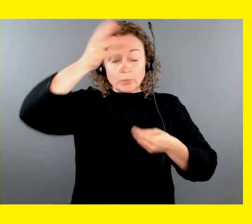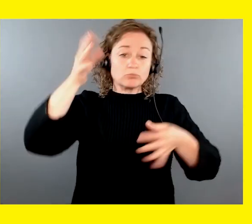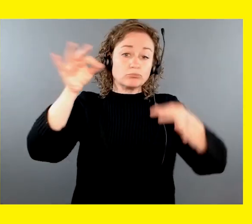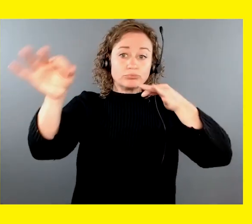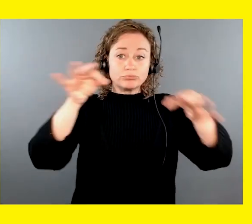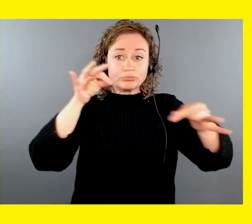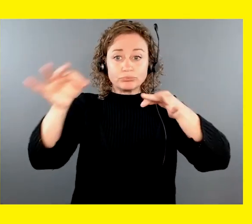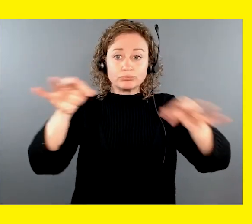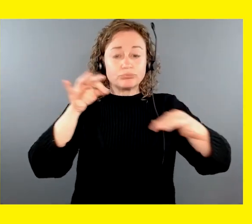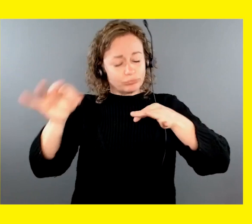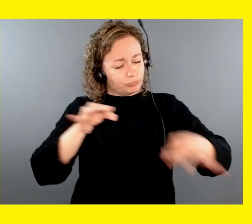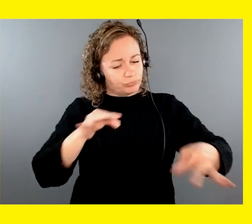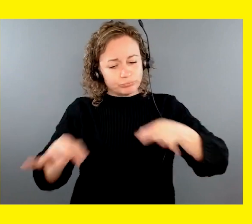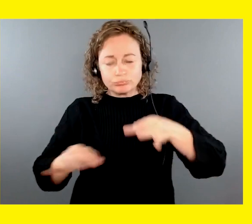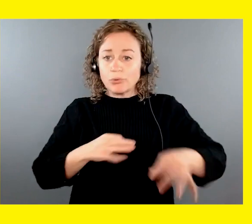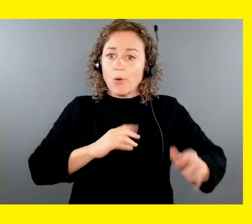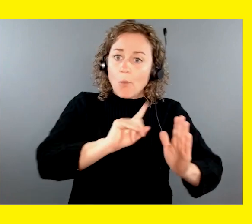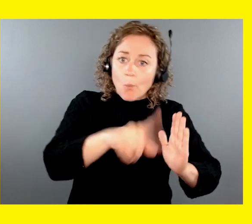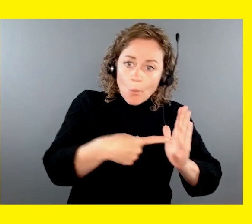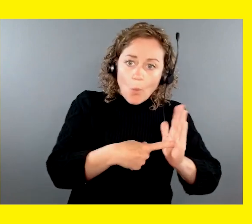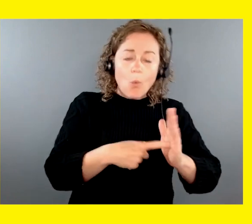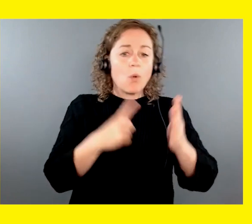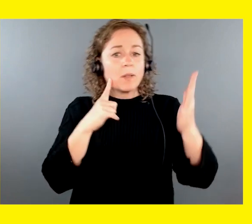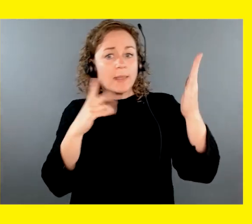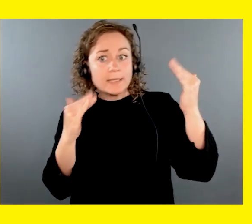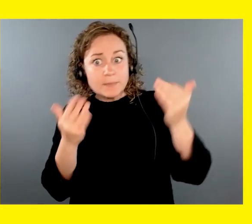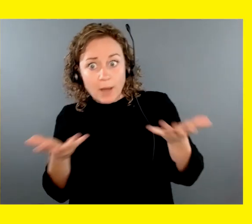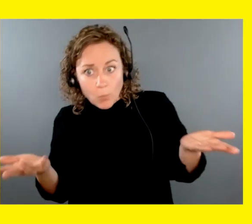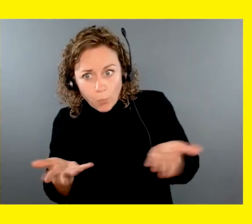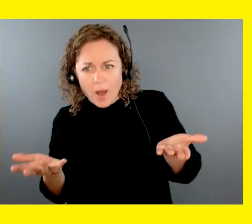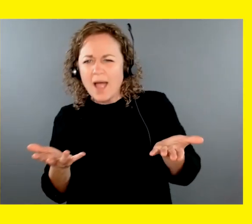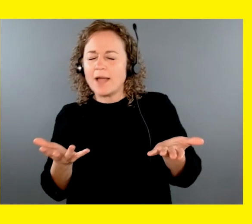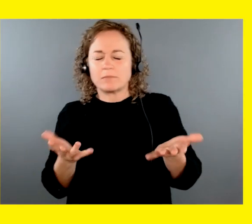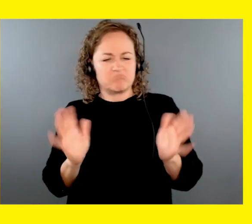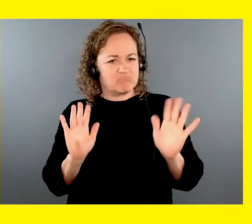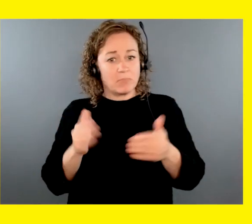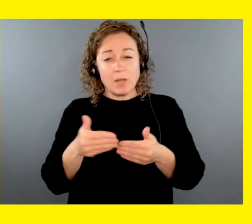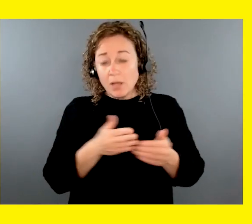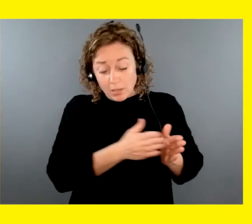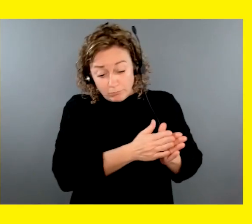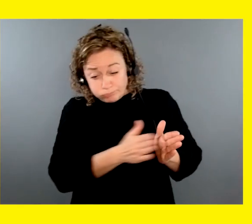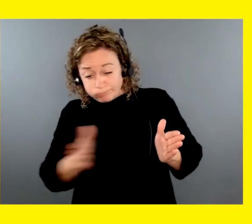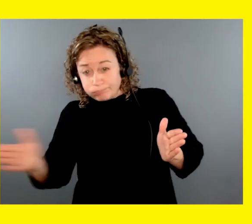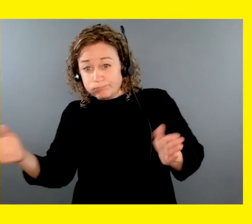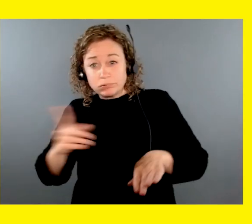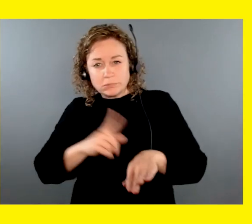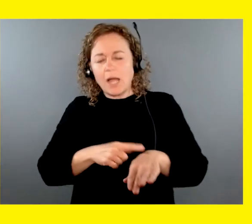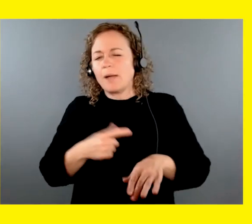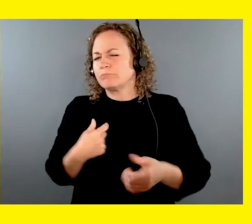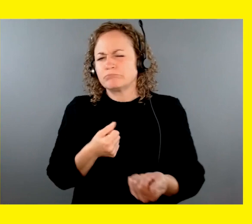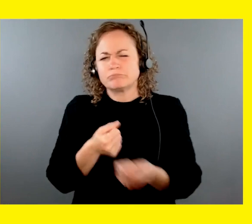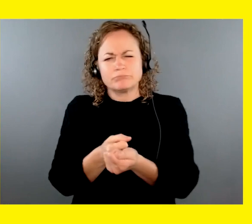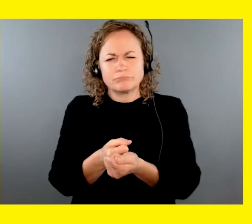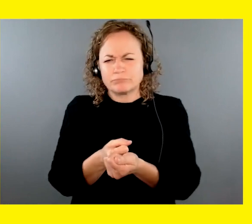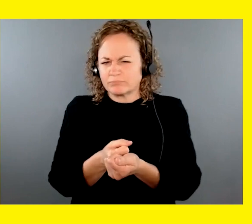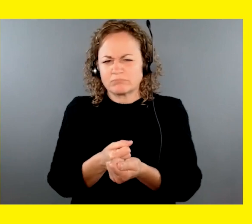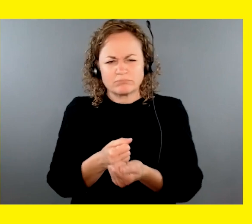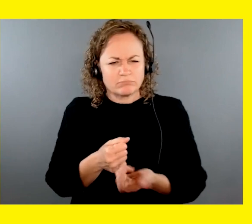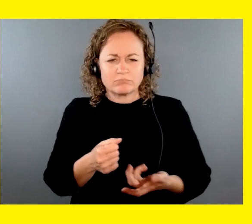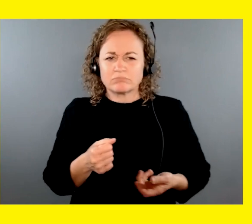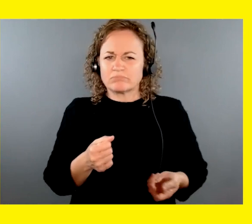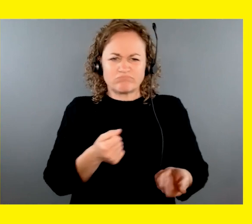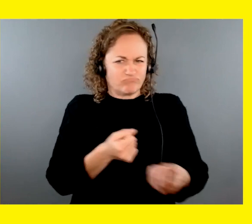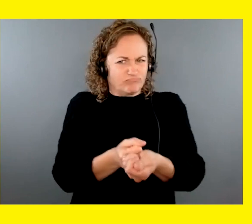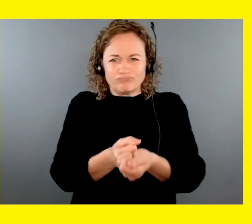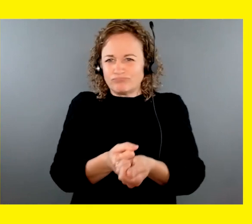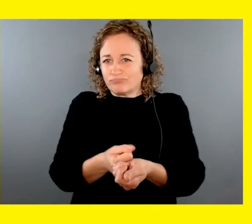role, what your expectations are going to be, but you have support from us at all times. In my role as a puppy raising supervisor, we offer you support